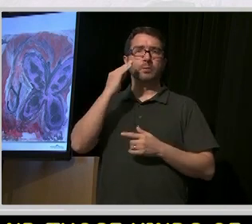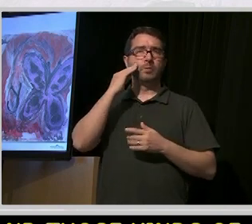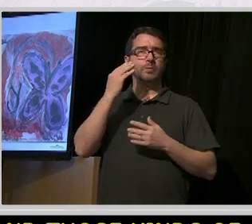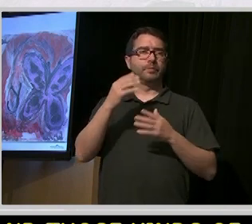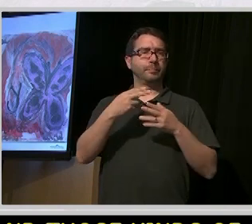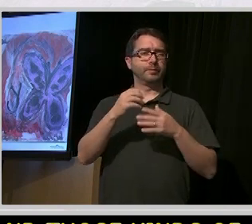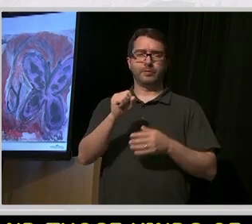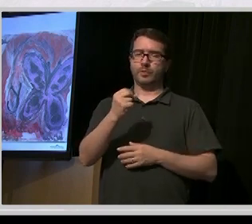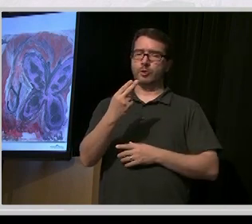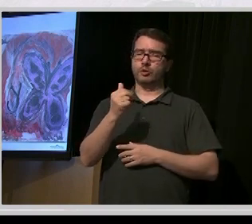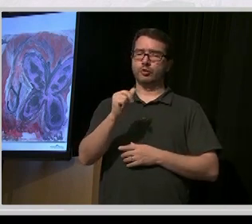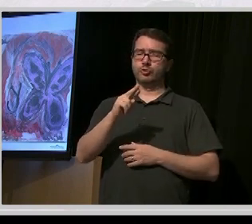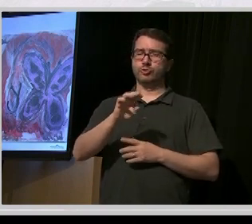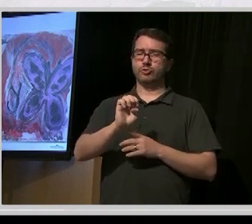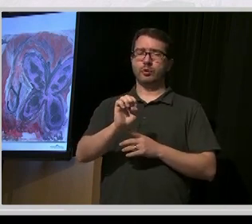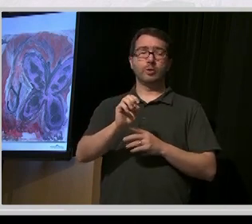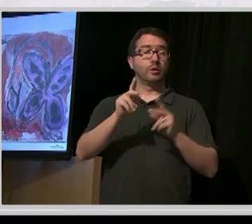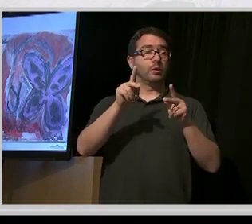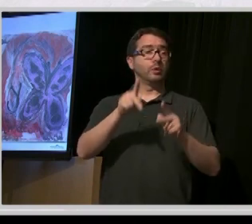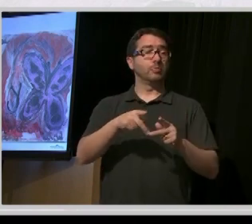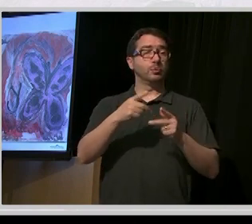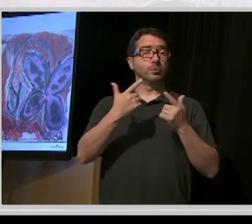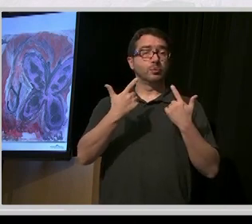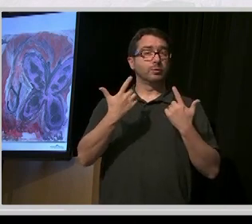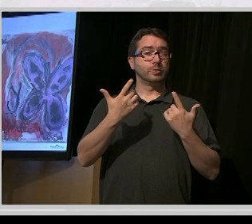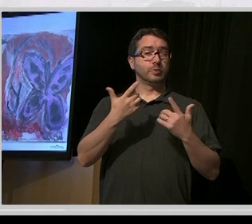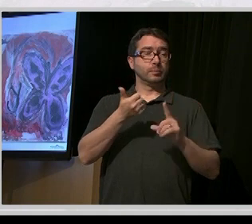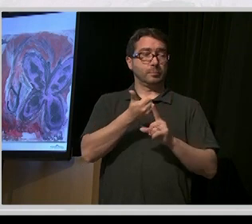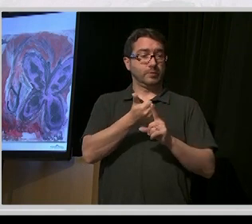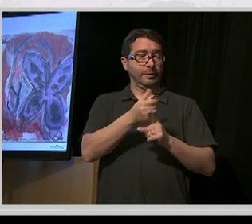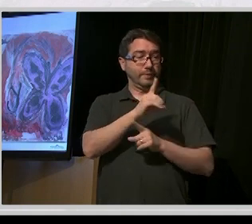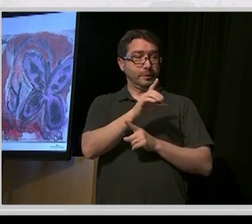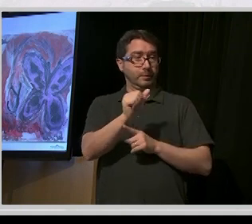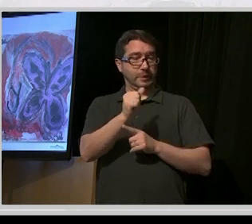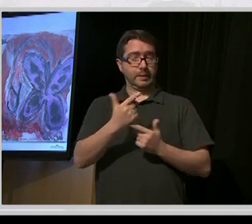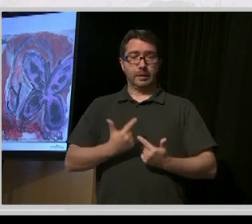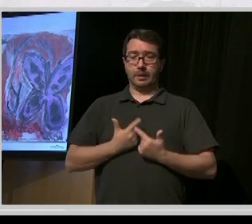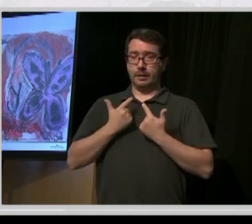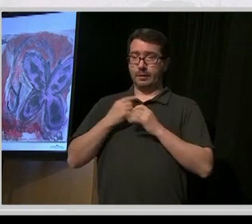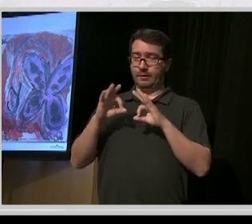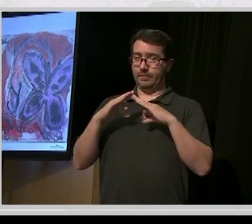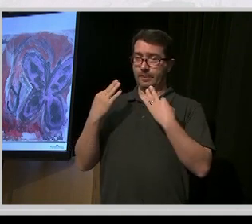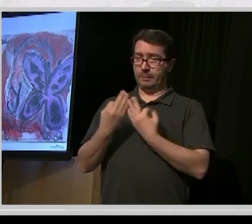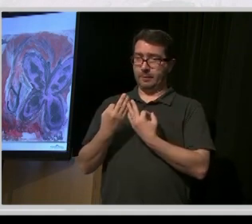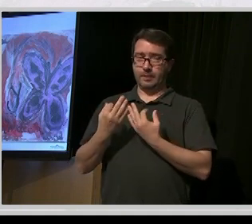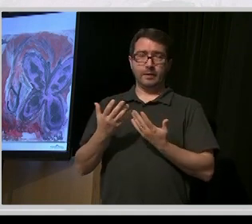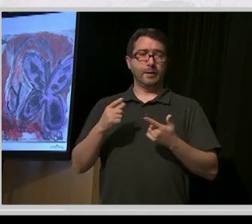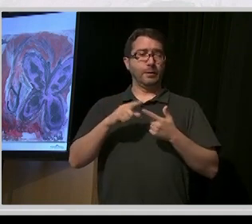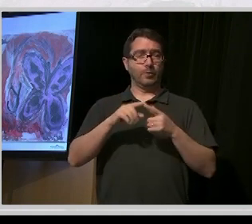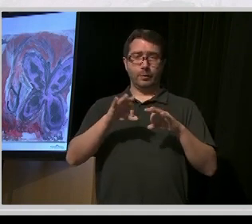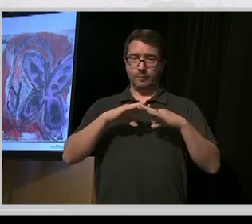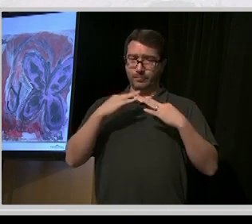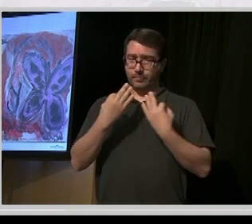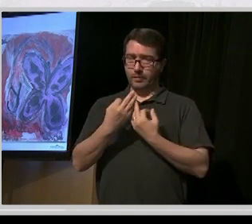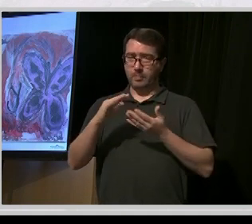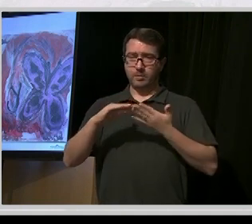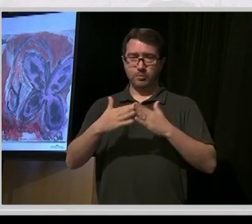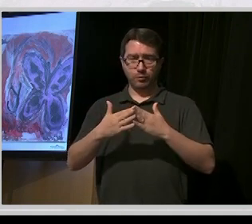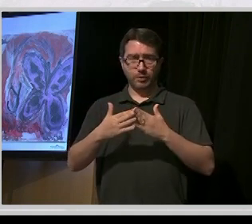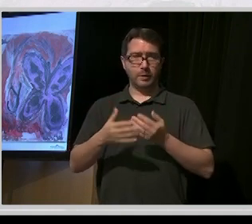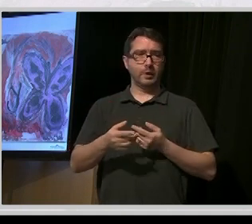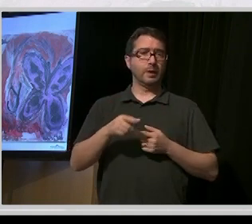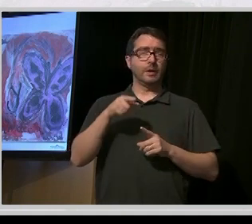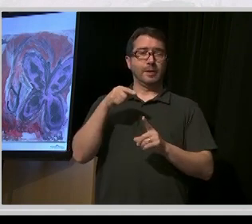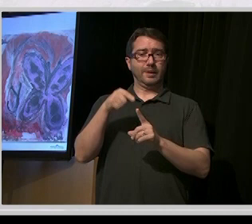an individual lives with the family is part of that. That family community is supported